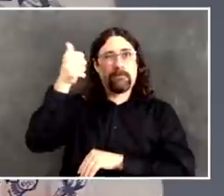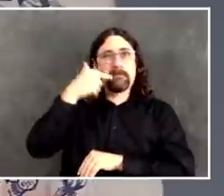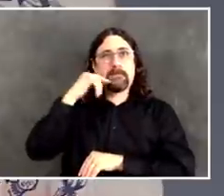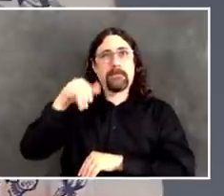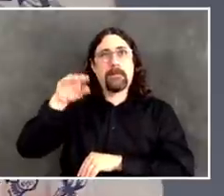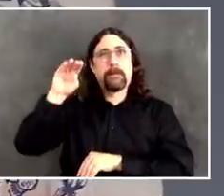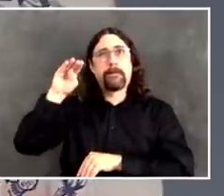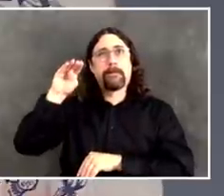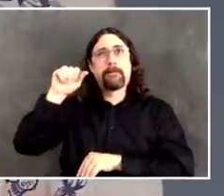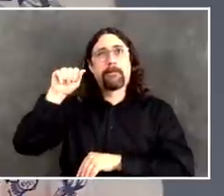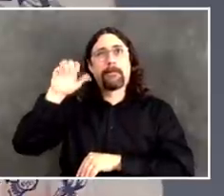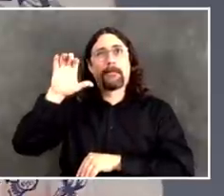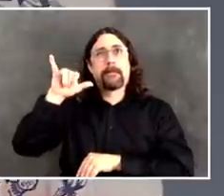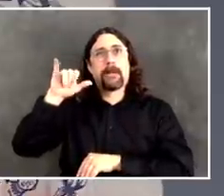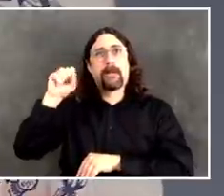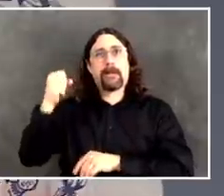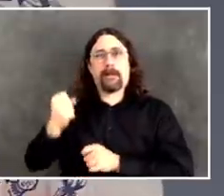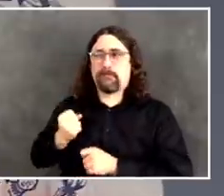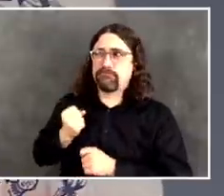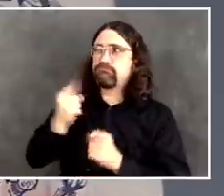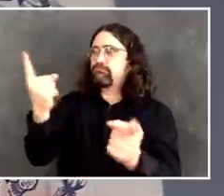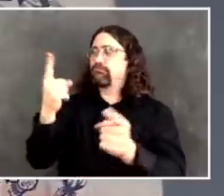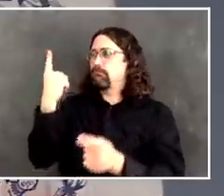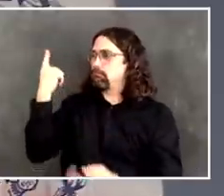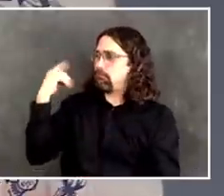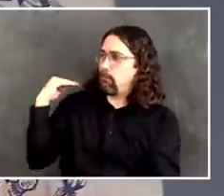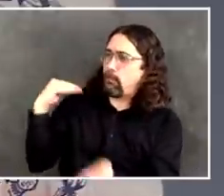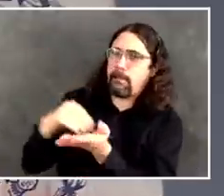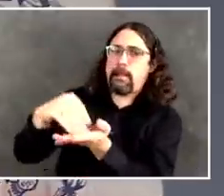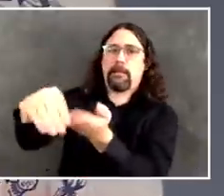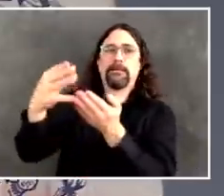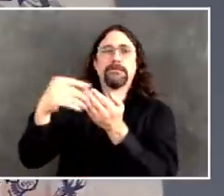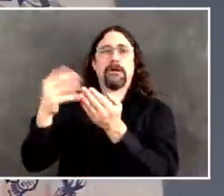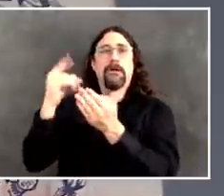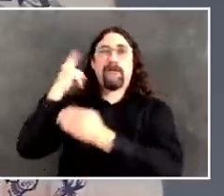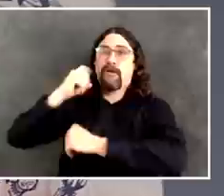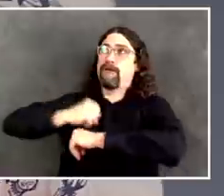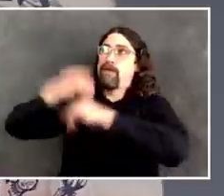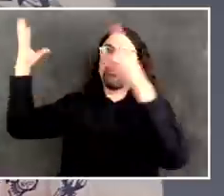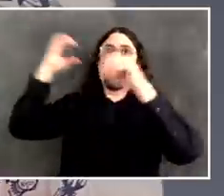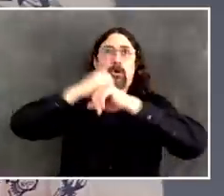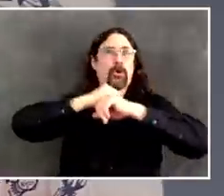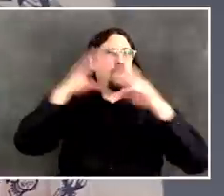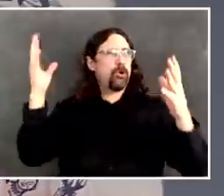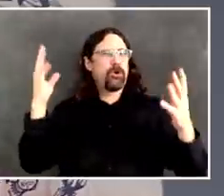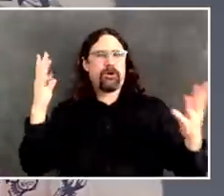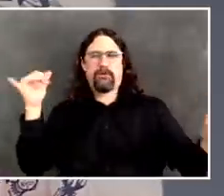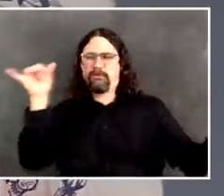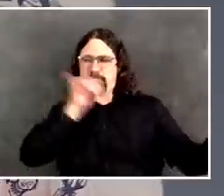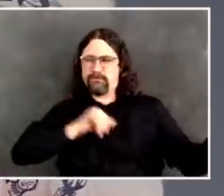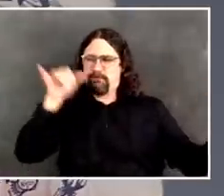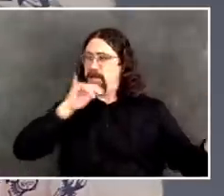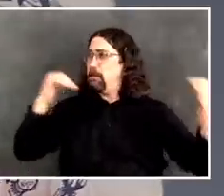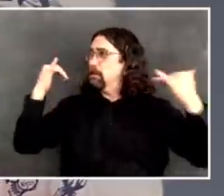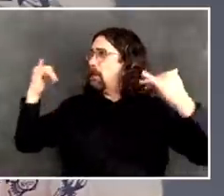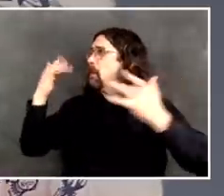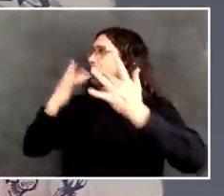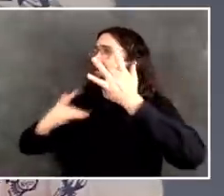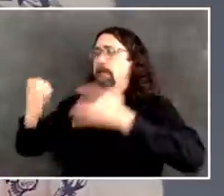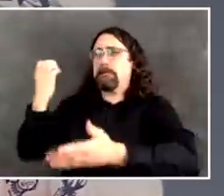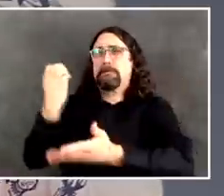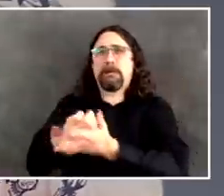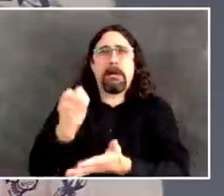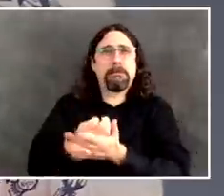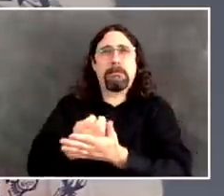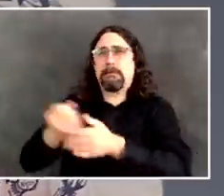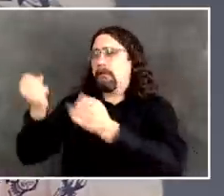And my second question has to do with nursing homes. Last week, your office told us you were sending extra staff to nursing